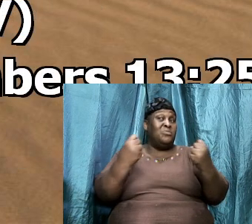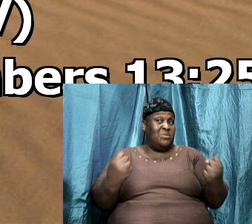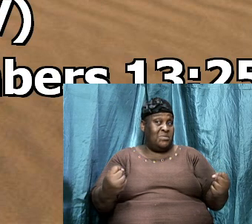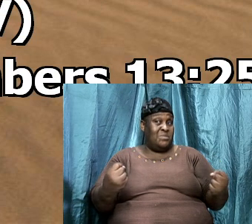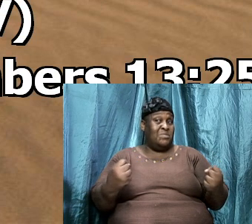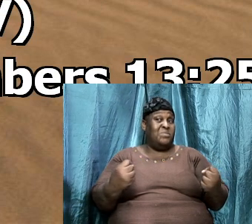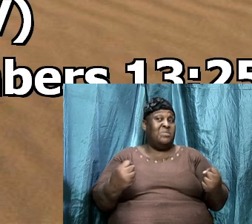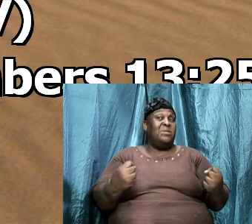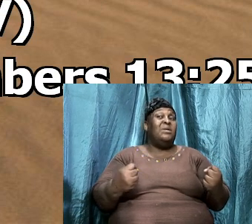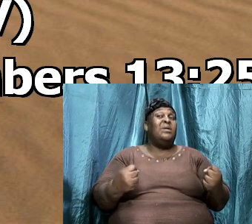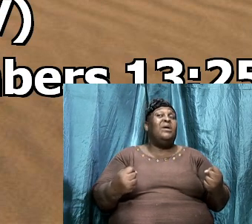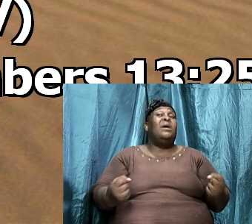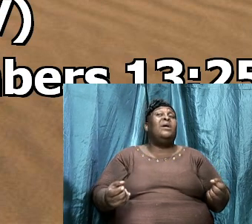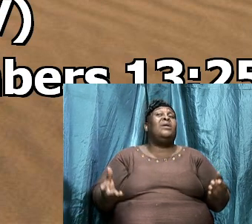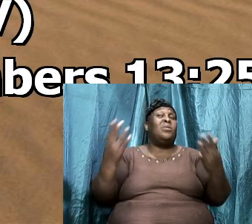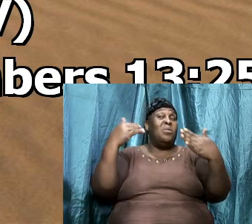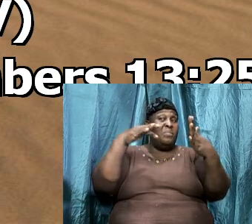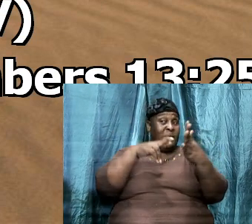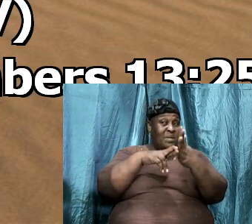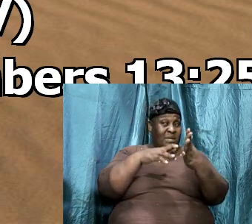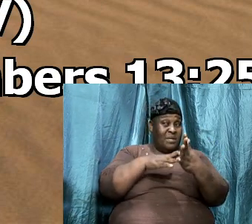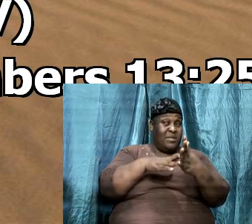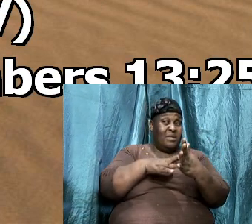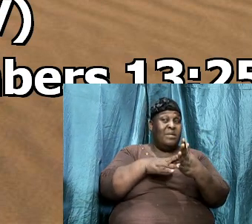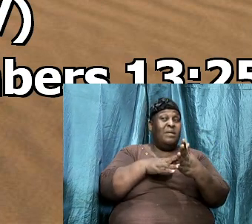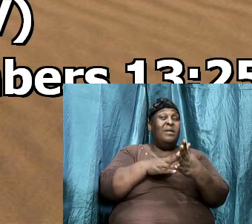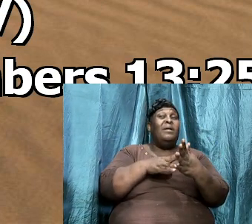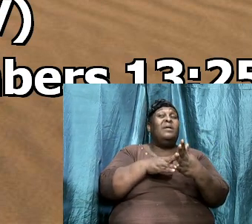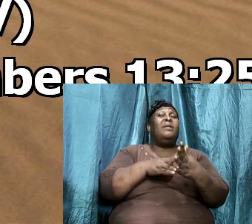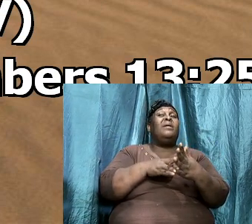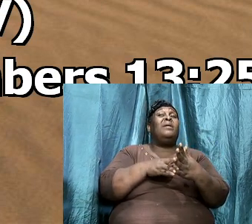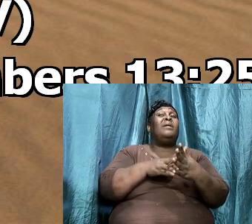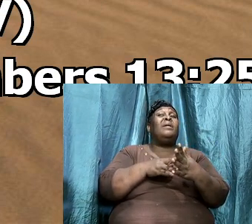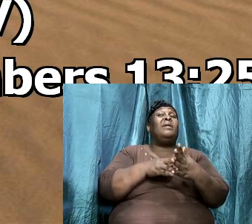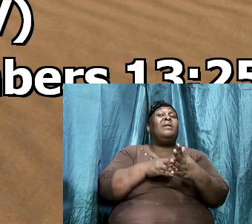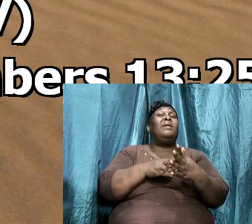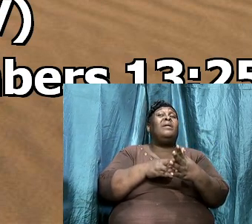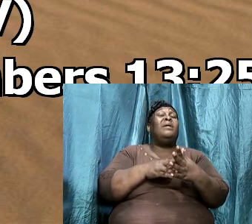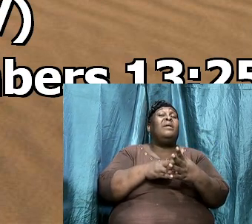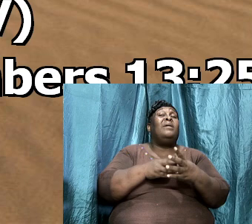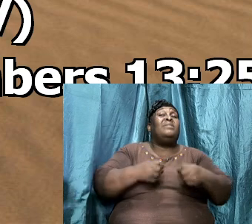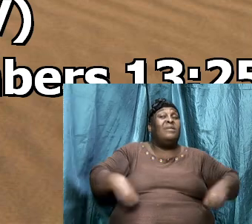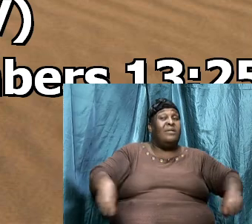And they returned from searching the land after forty days.